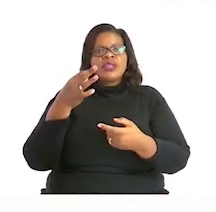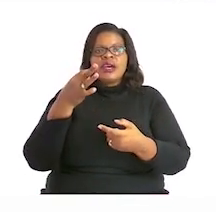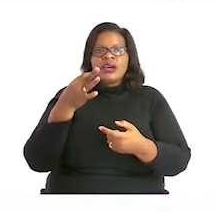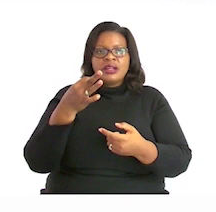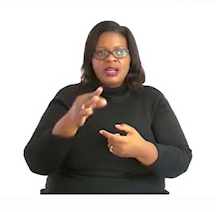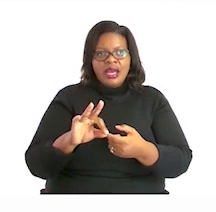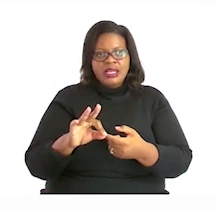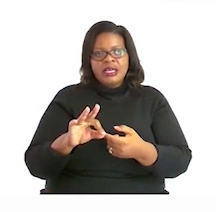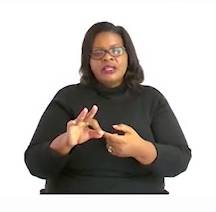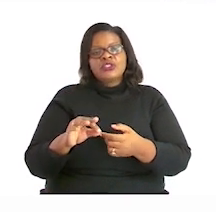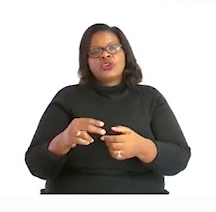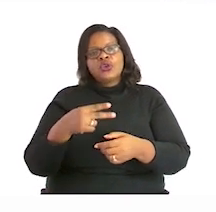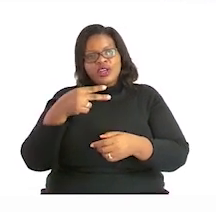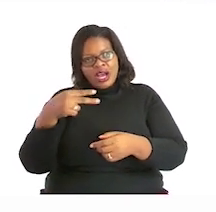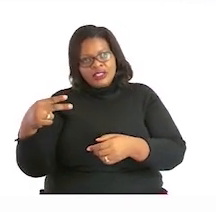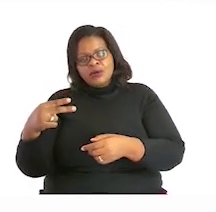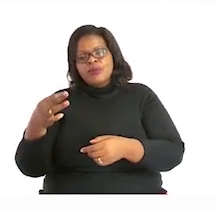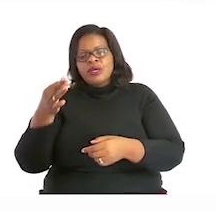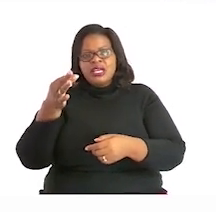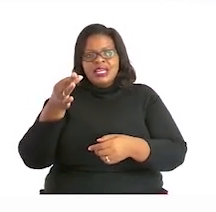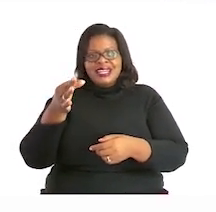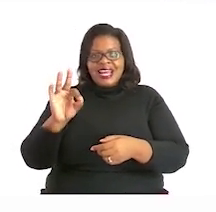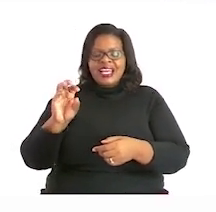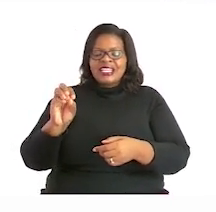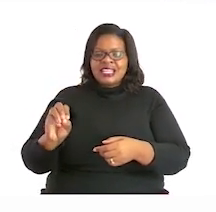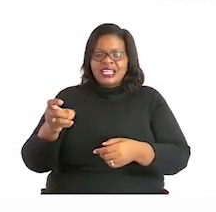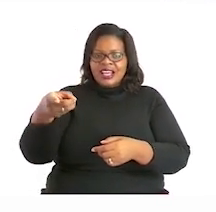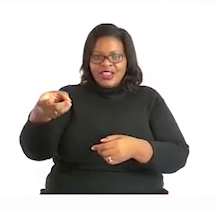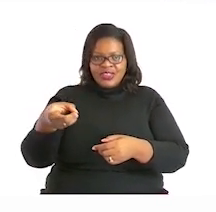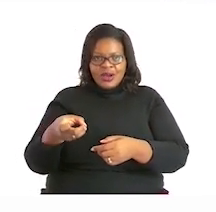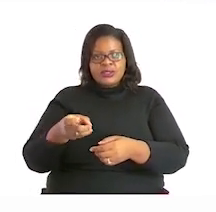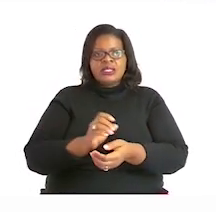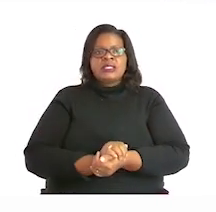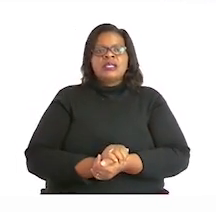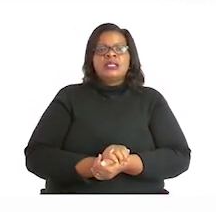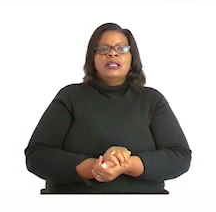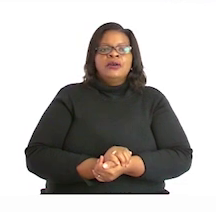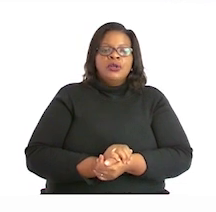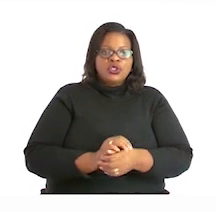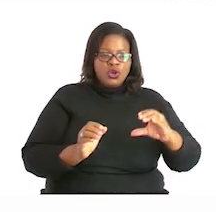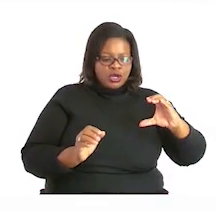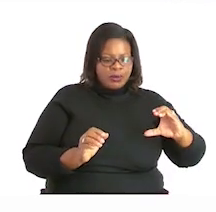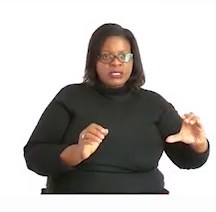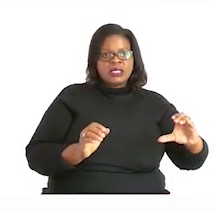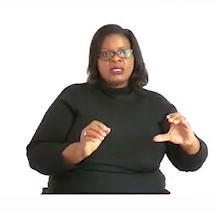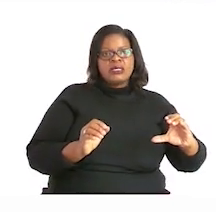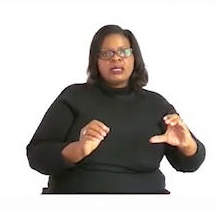Let's try one more example. What is the value of the two?